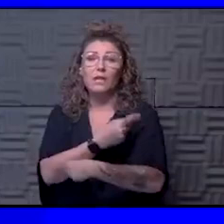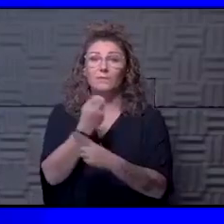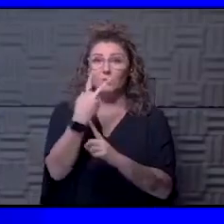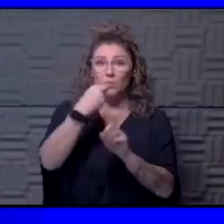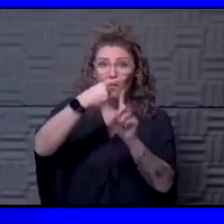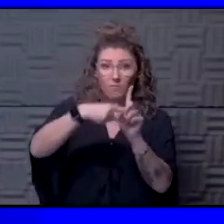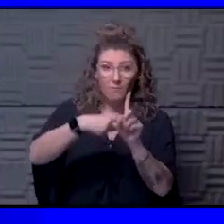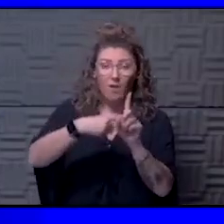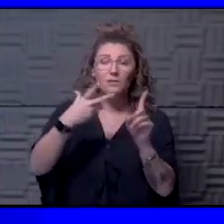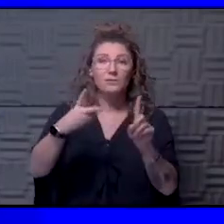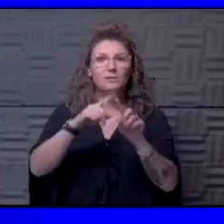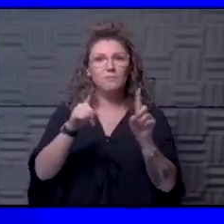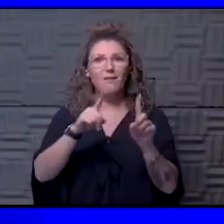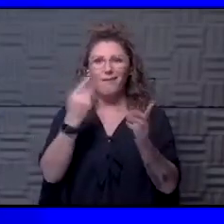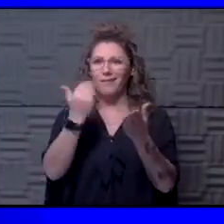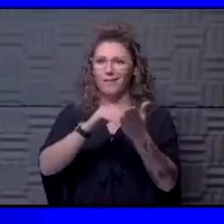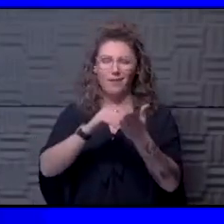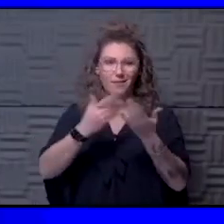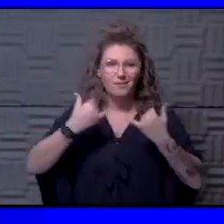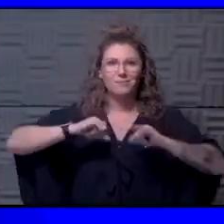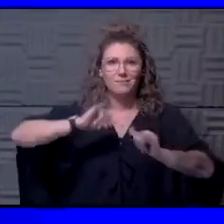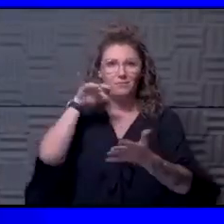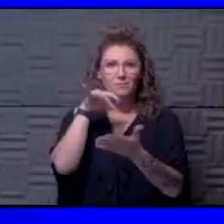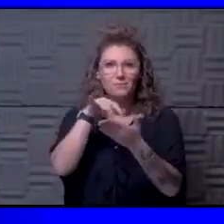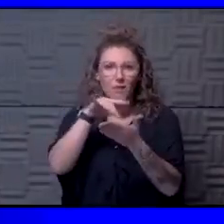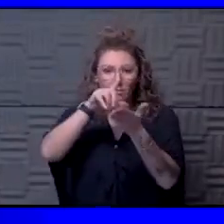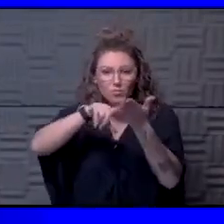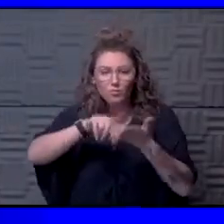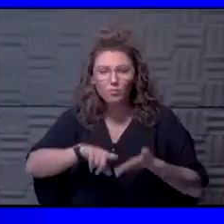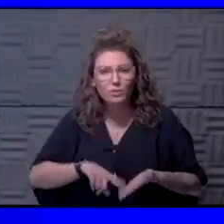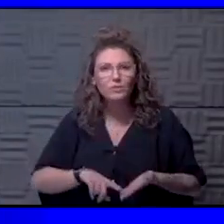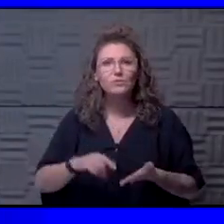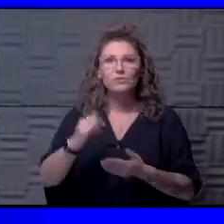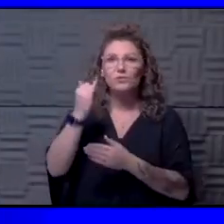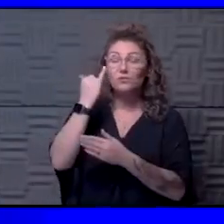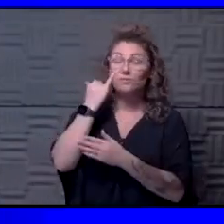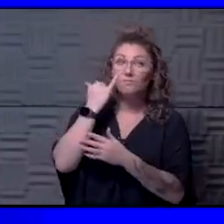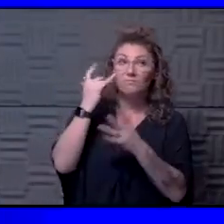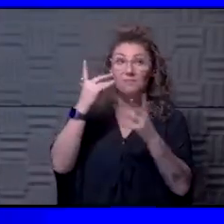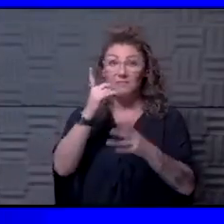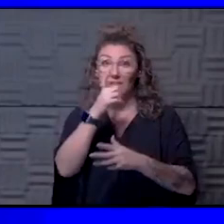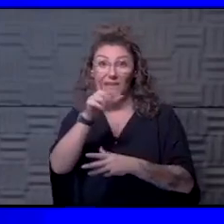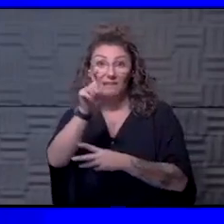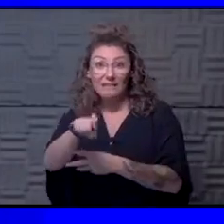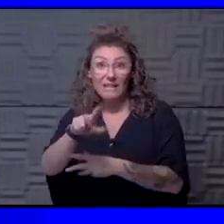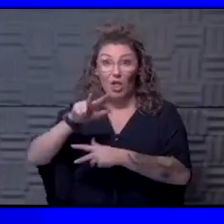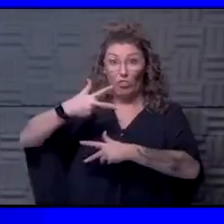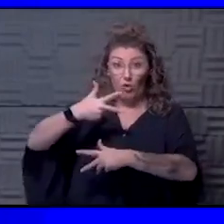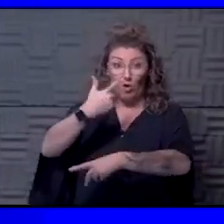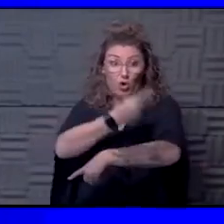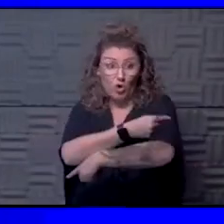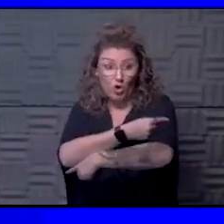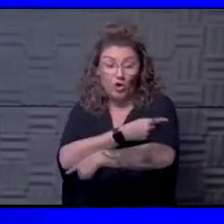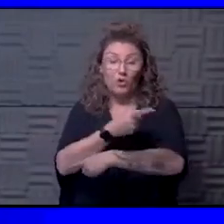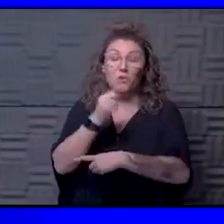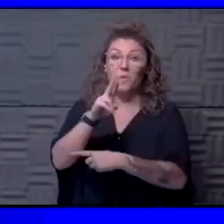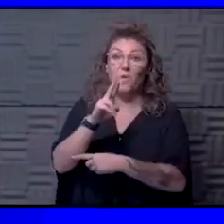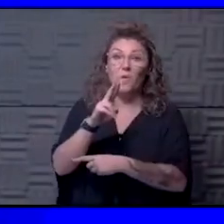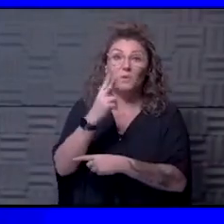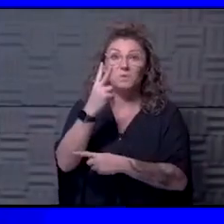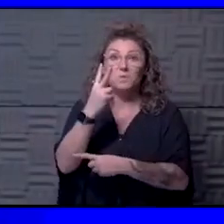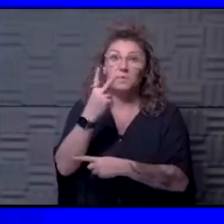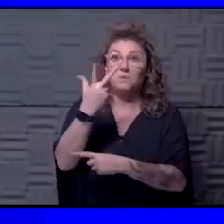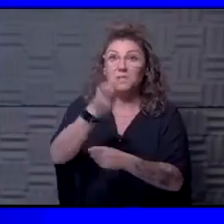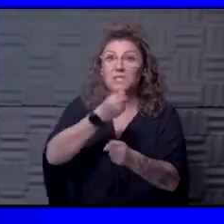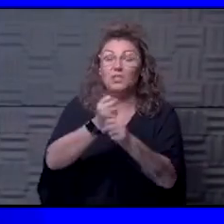this is all still being studied and research. That would be great if you, if you didn't need a booster or if it was two or three years down the road,